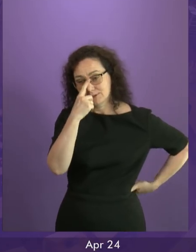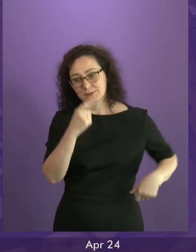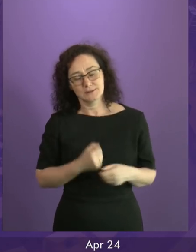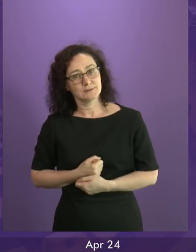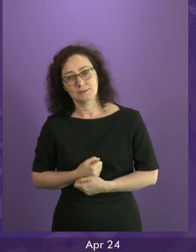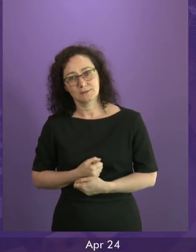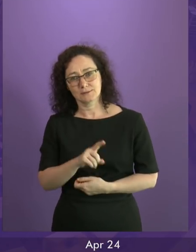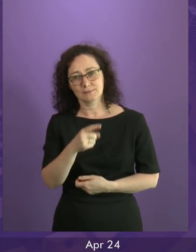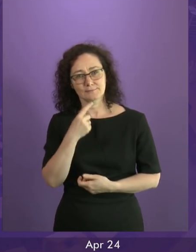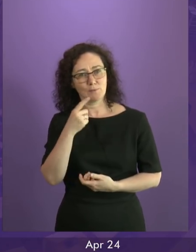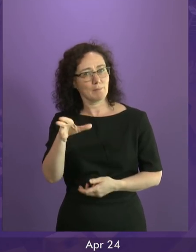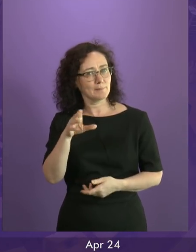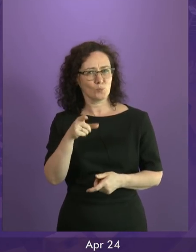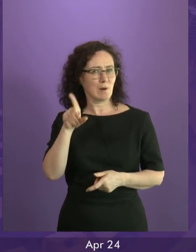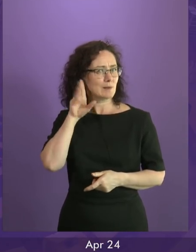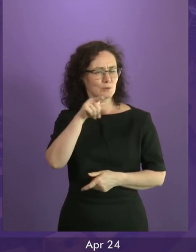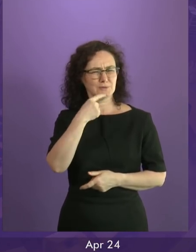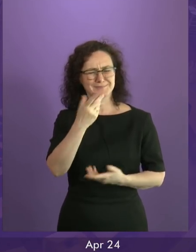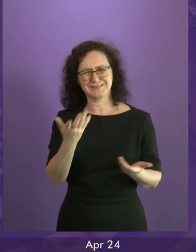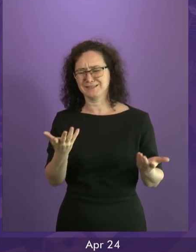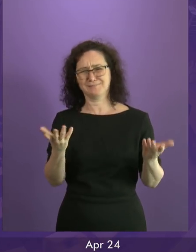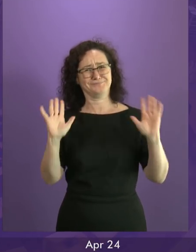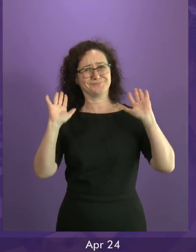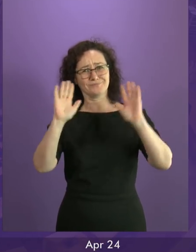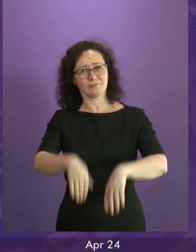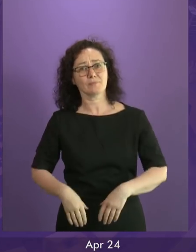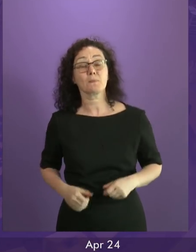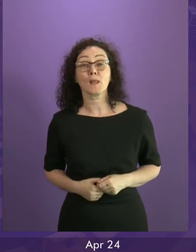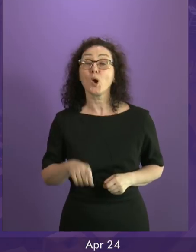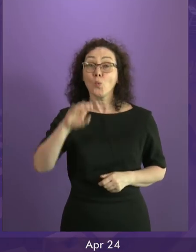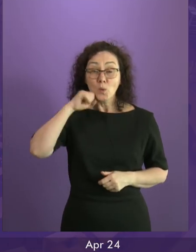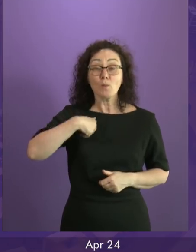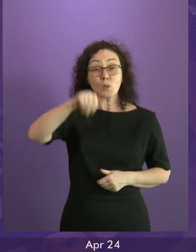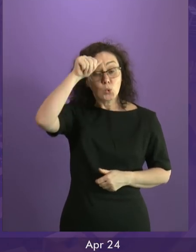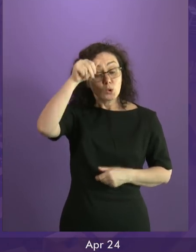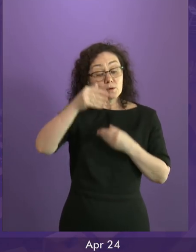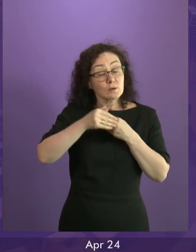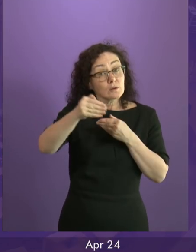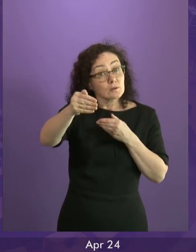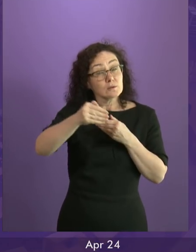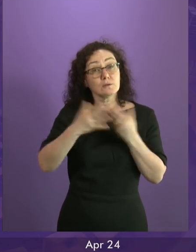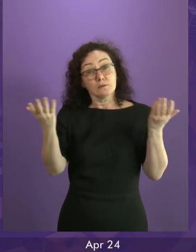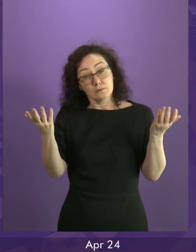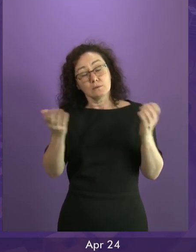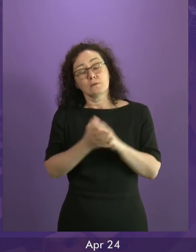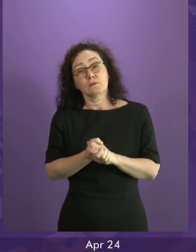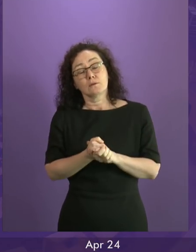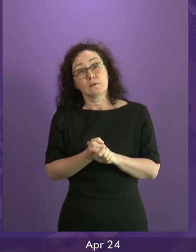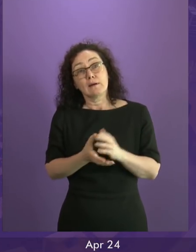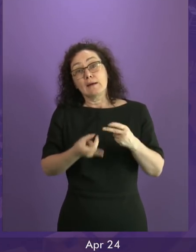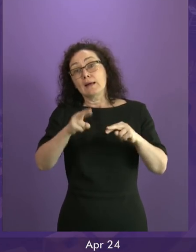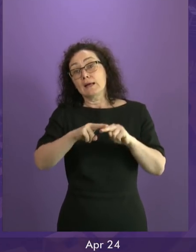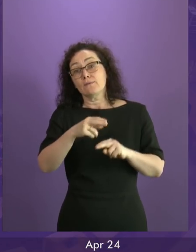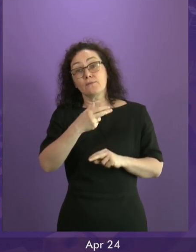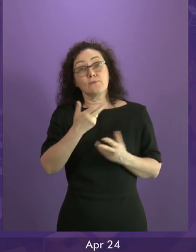Golden's mouth there. Look, you know, we will find out over the next period whether there is any willingness